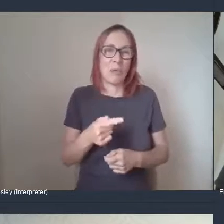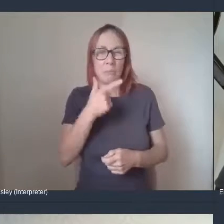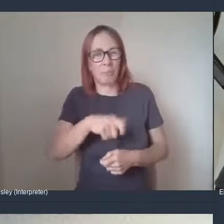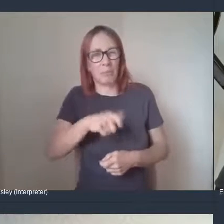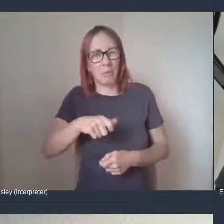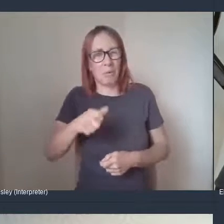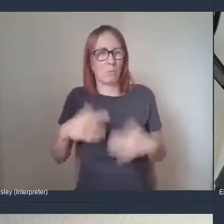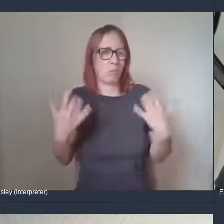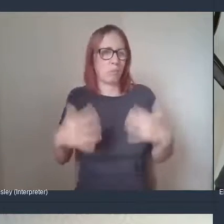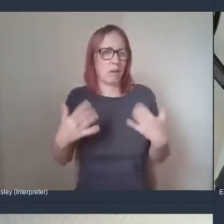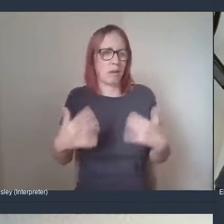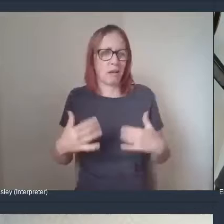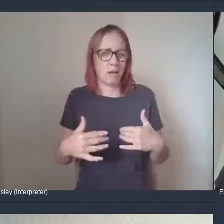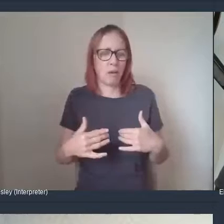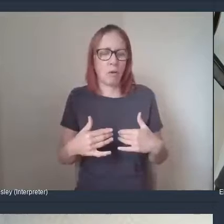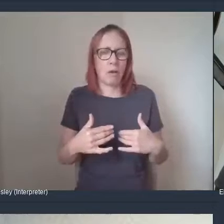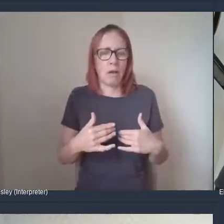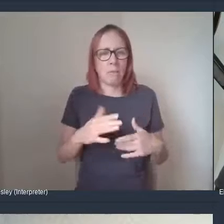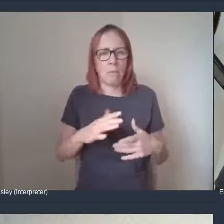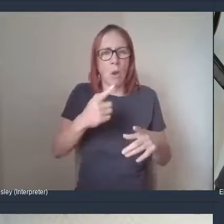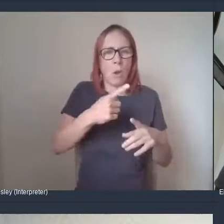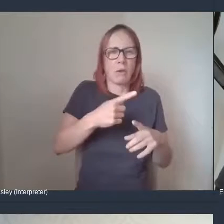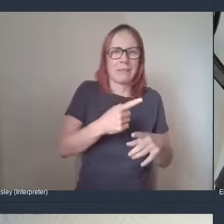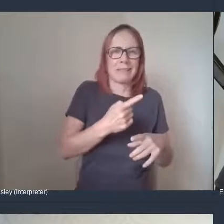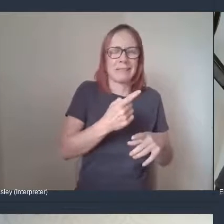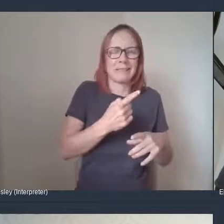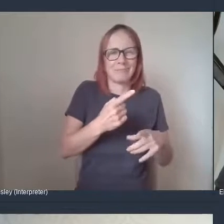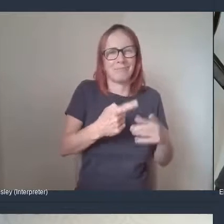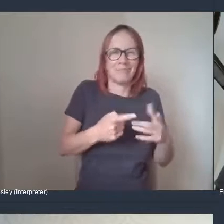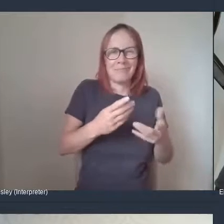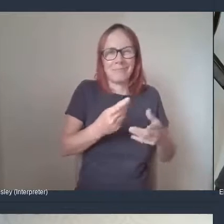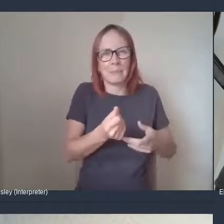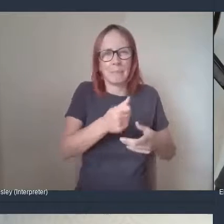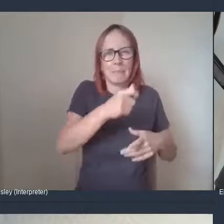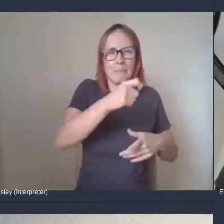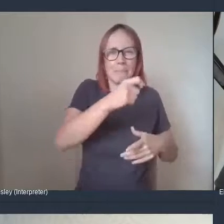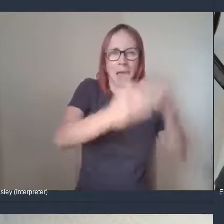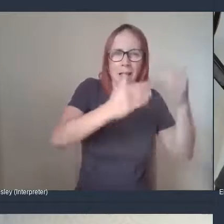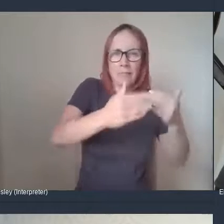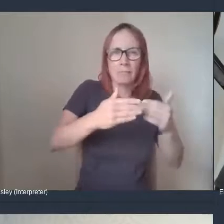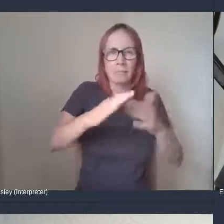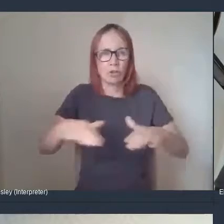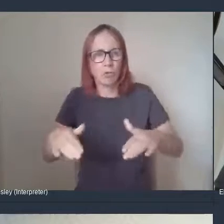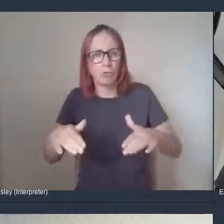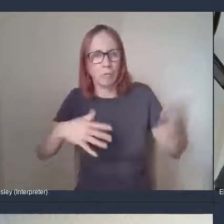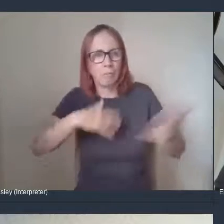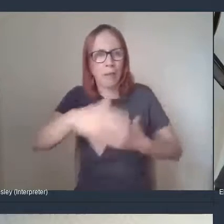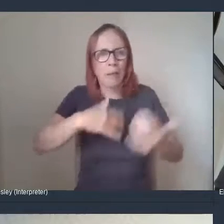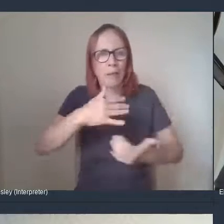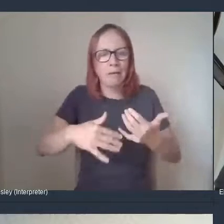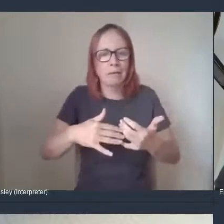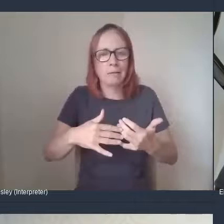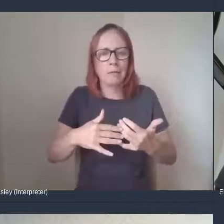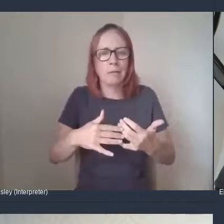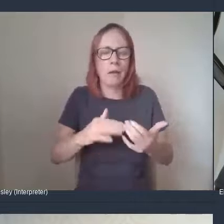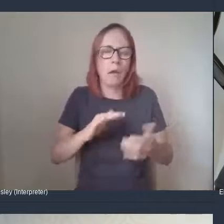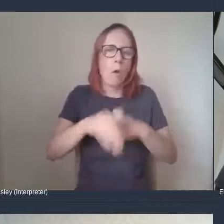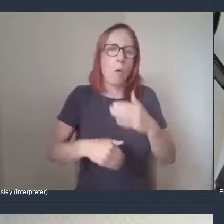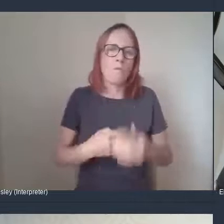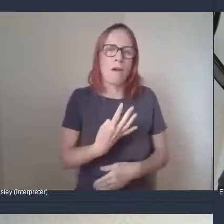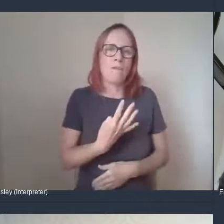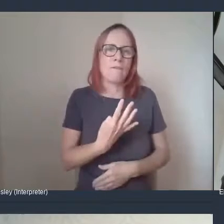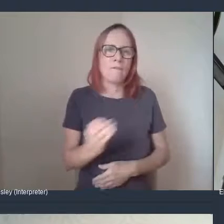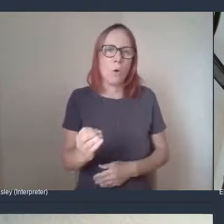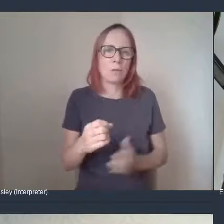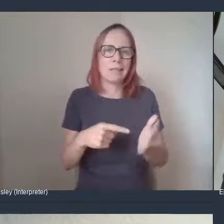split of adults and children. And we've given out probably over about 40 tonnes of food, probably much more than